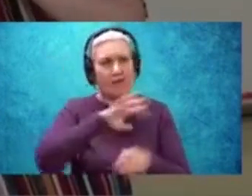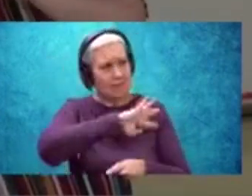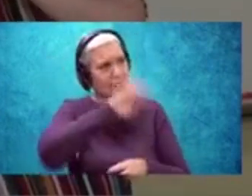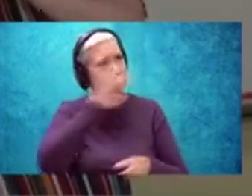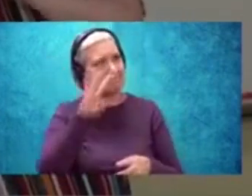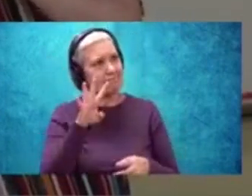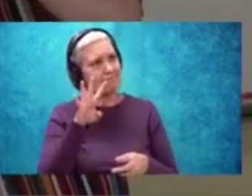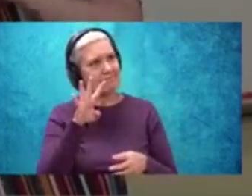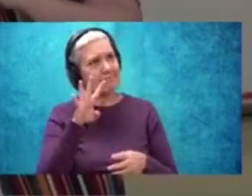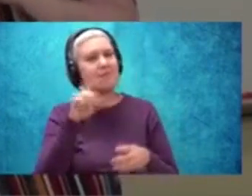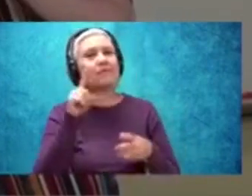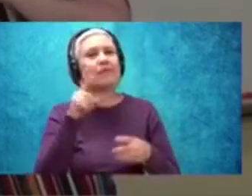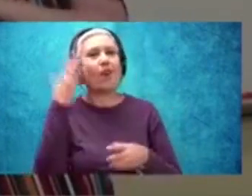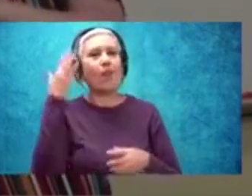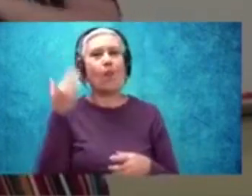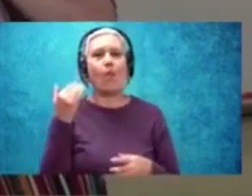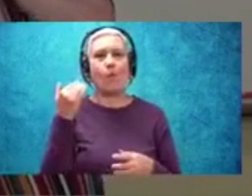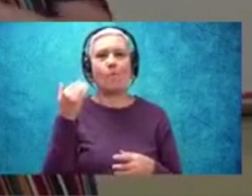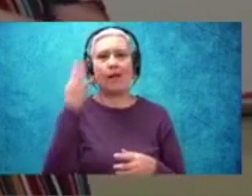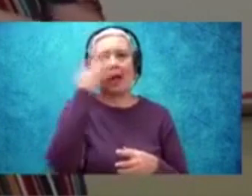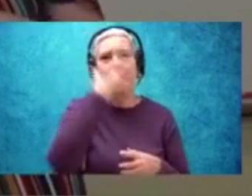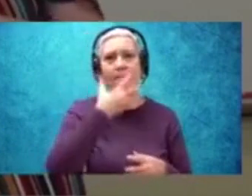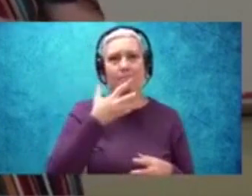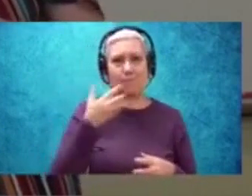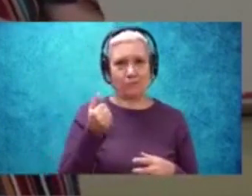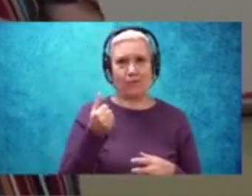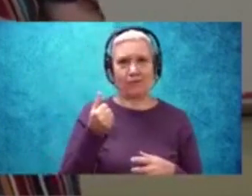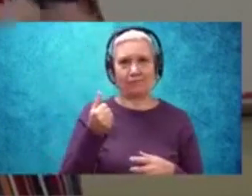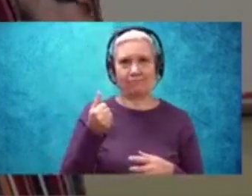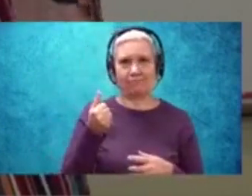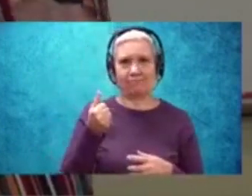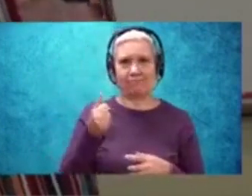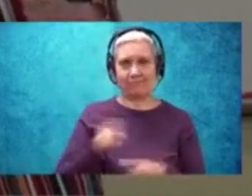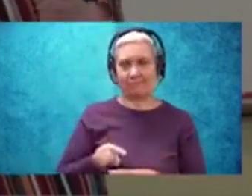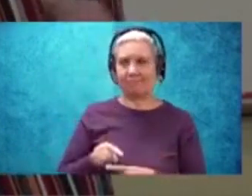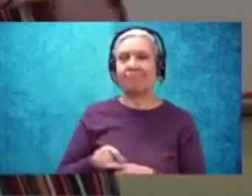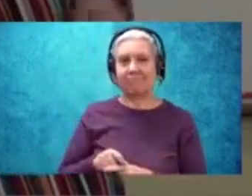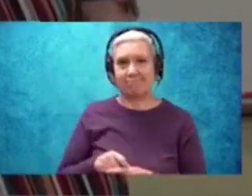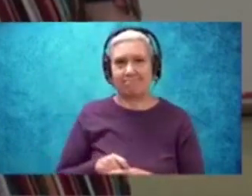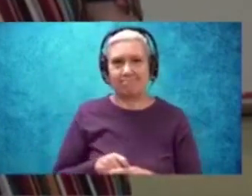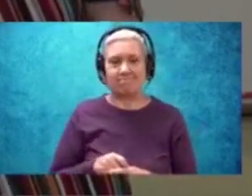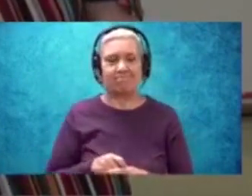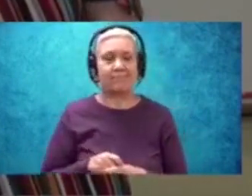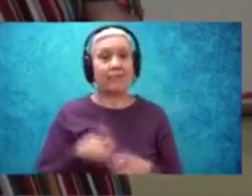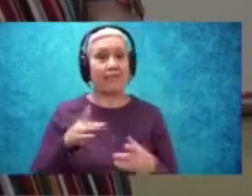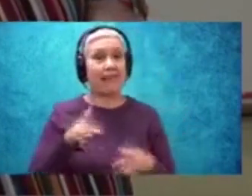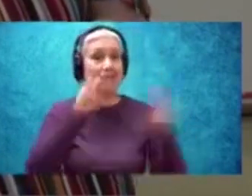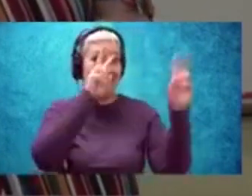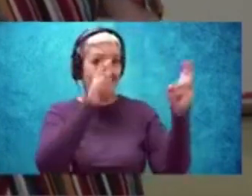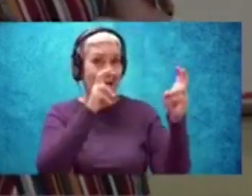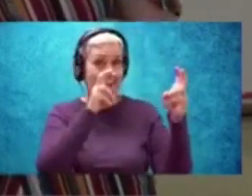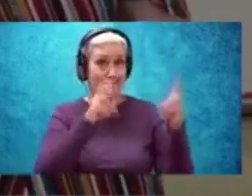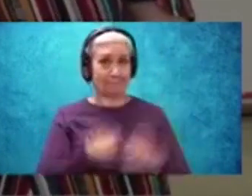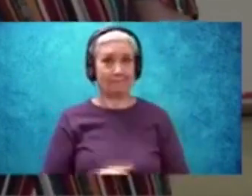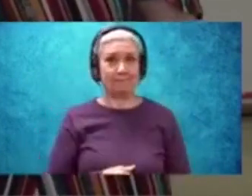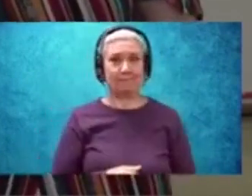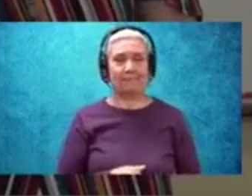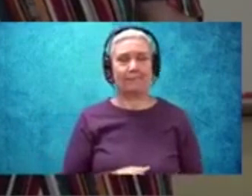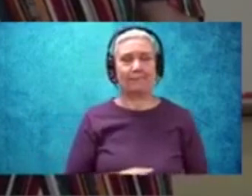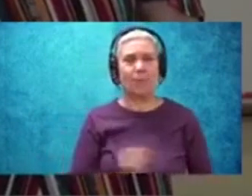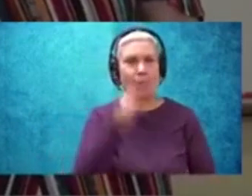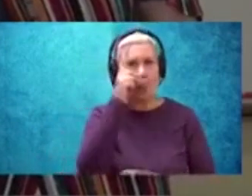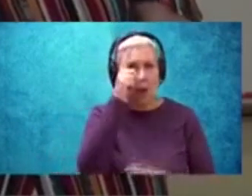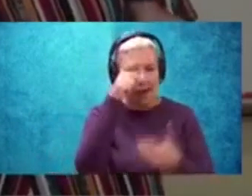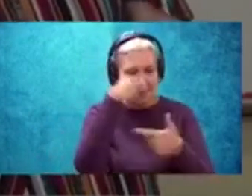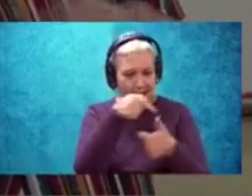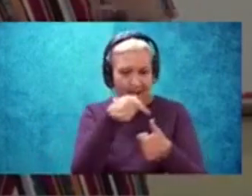reminds me that there is still hope and beauty despite that storm. And guys, that's theme. Okay. One detail